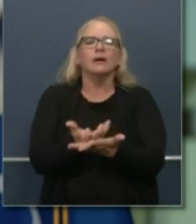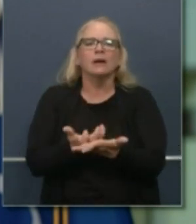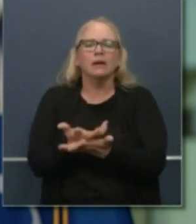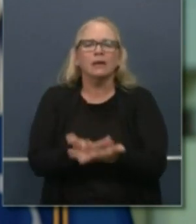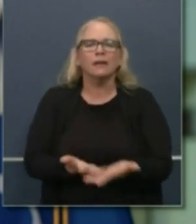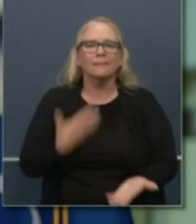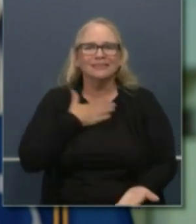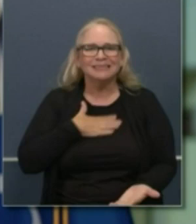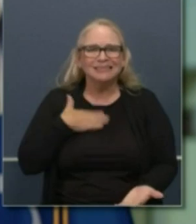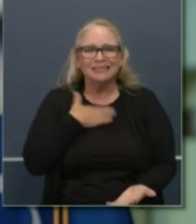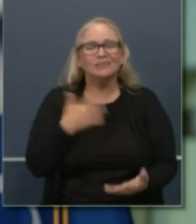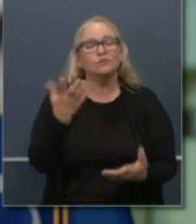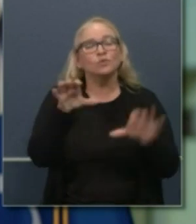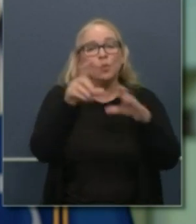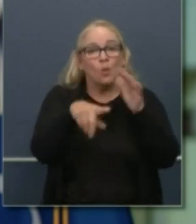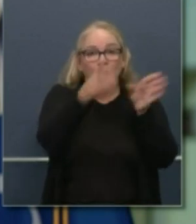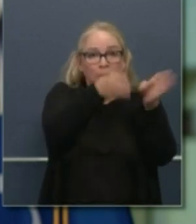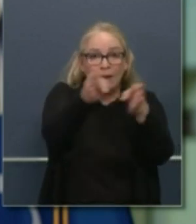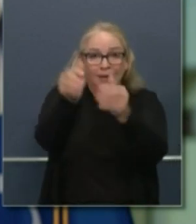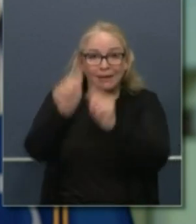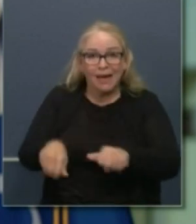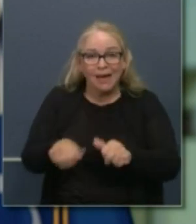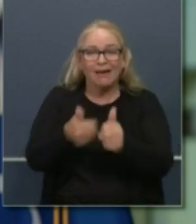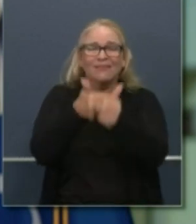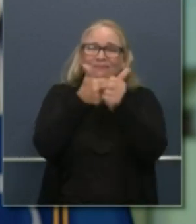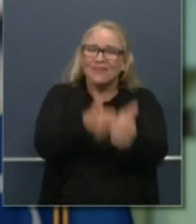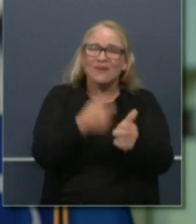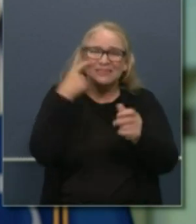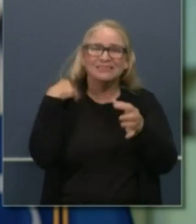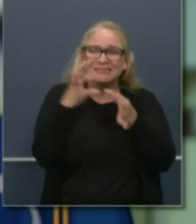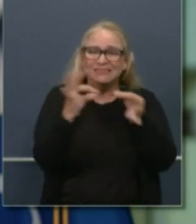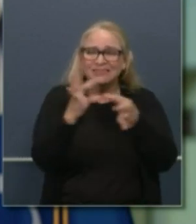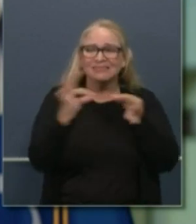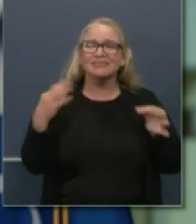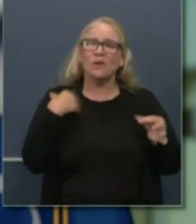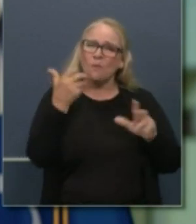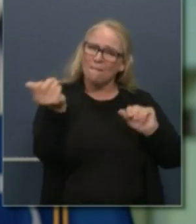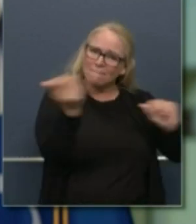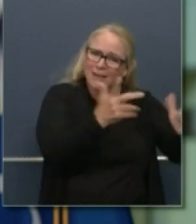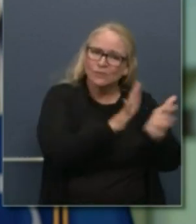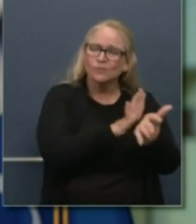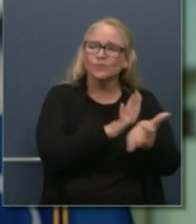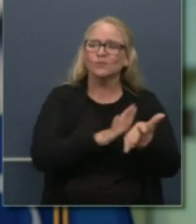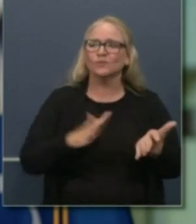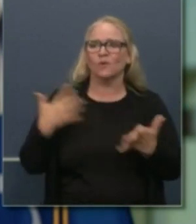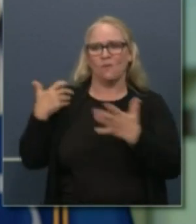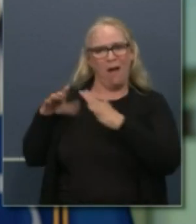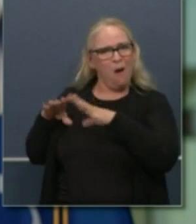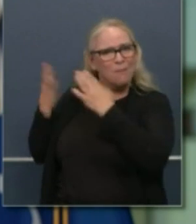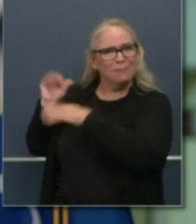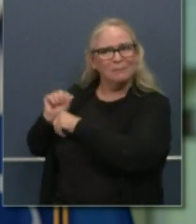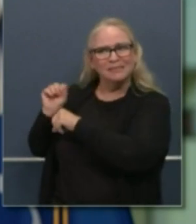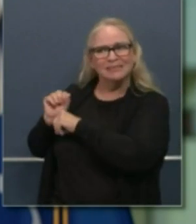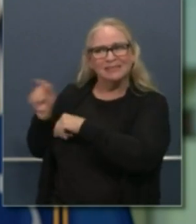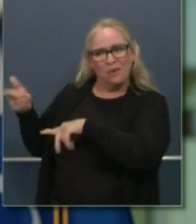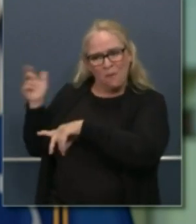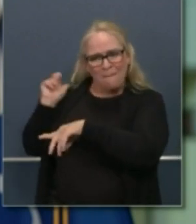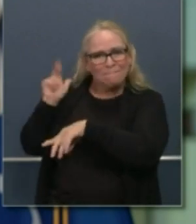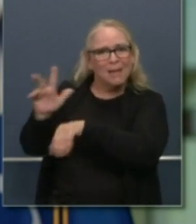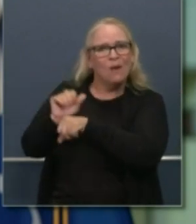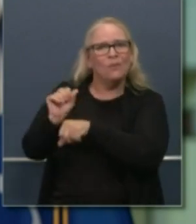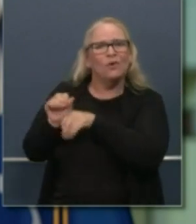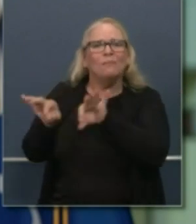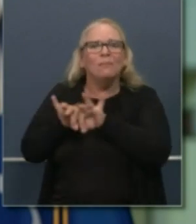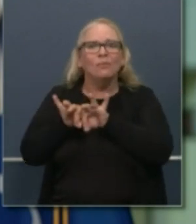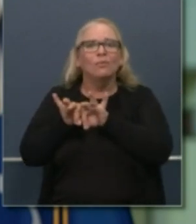uh so that we can get back uh to school get back to work in the traditional ways uh not just these modified